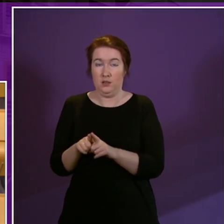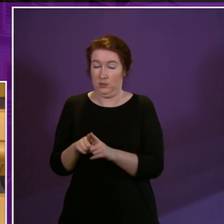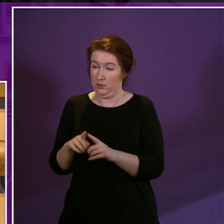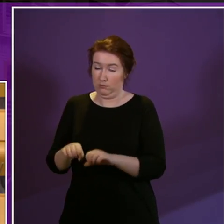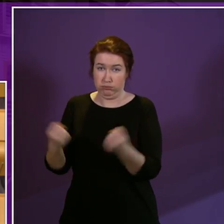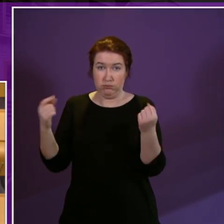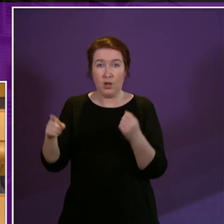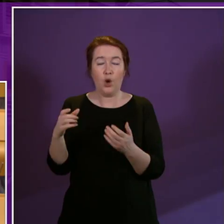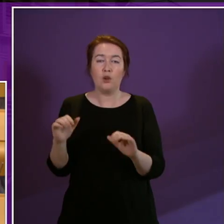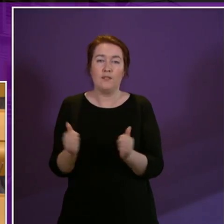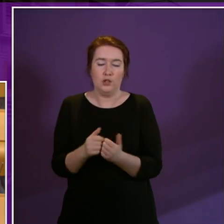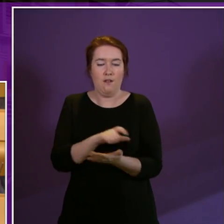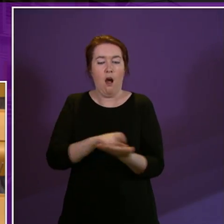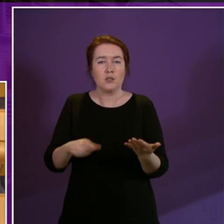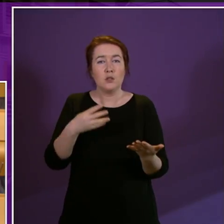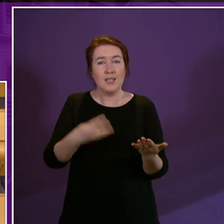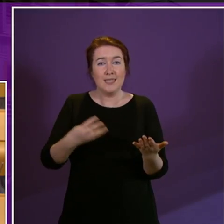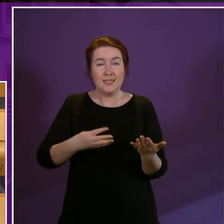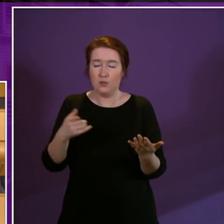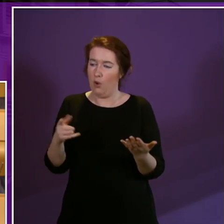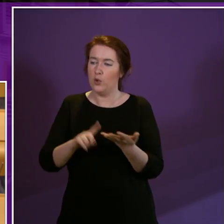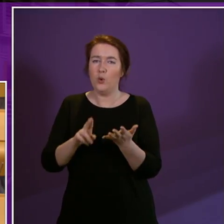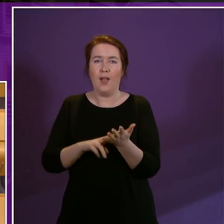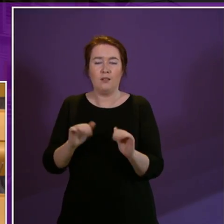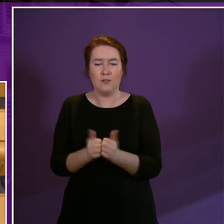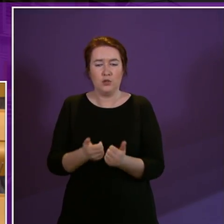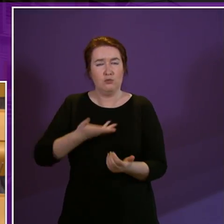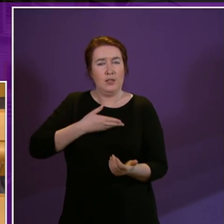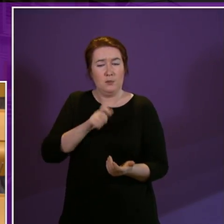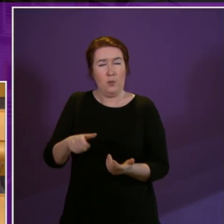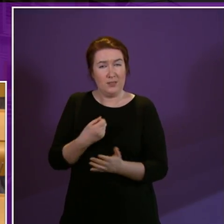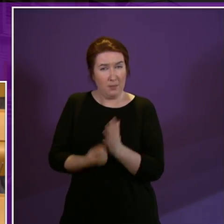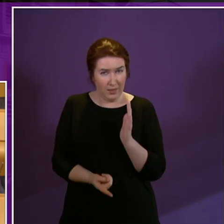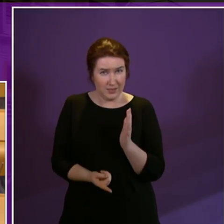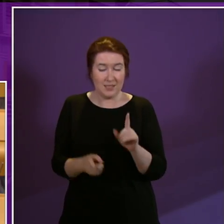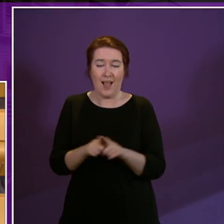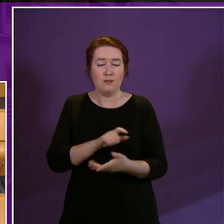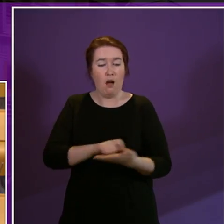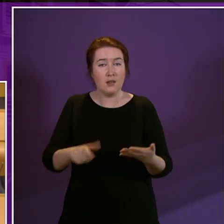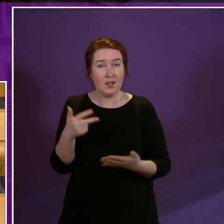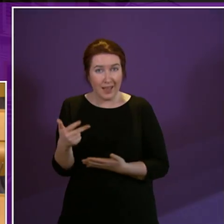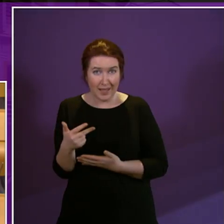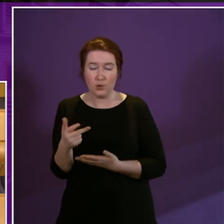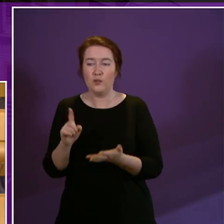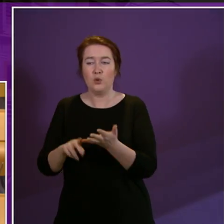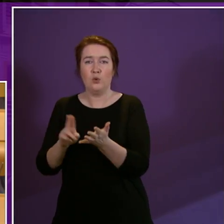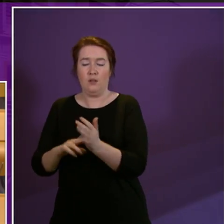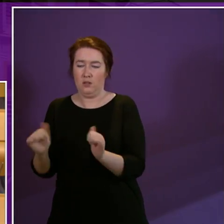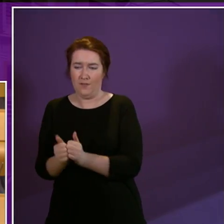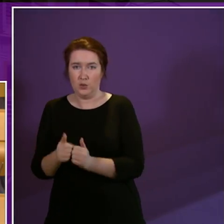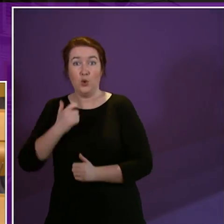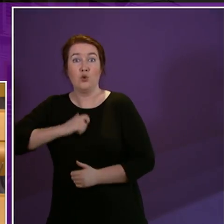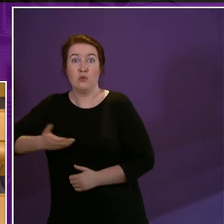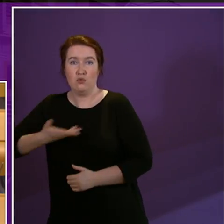19 of the UN Convention on the Rights of People with Disabilities and Article 8 of the UN Convention